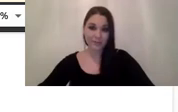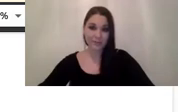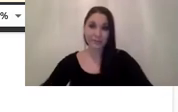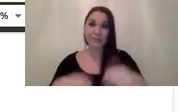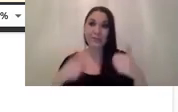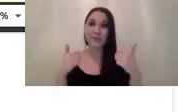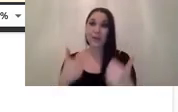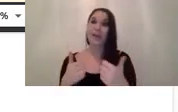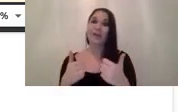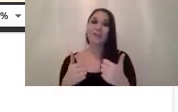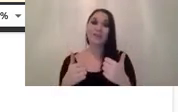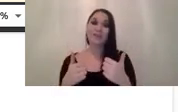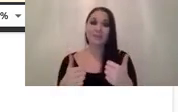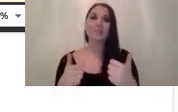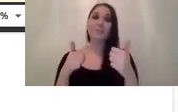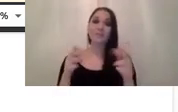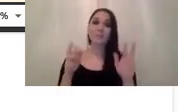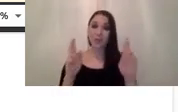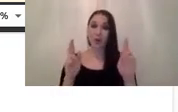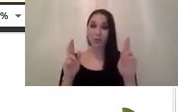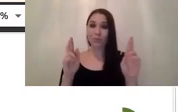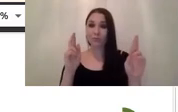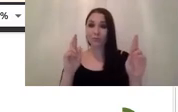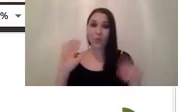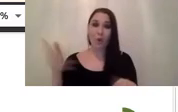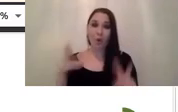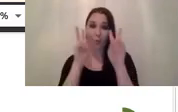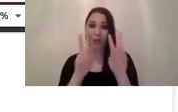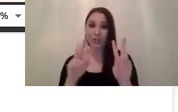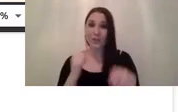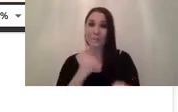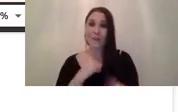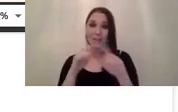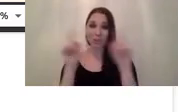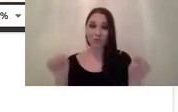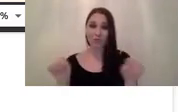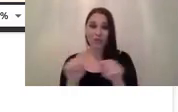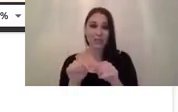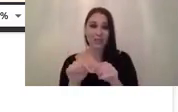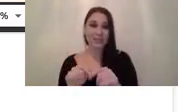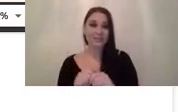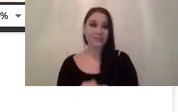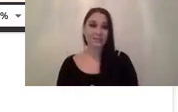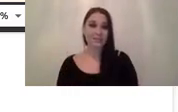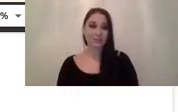are all watching my my screen so yeah